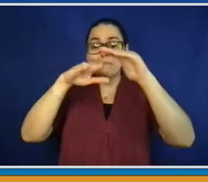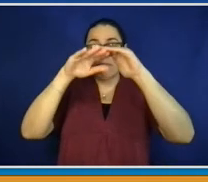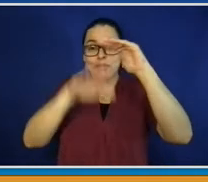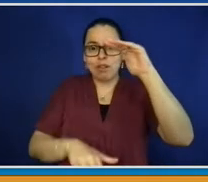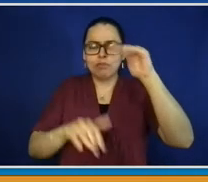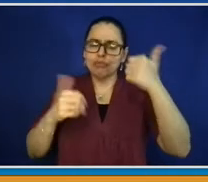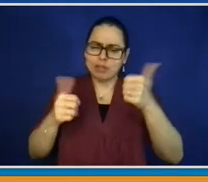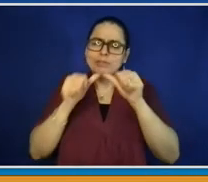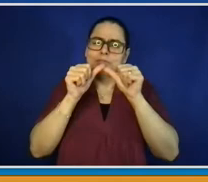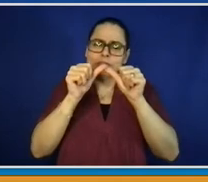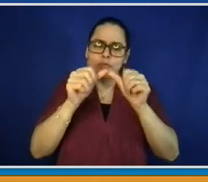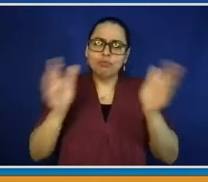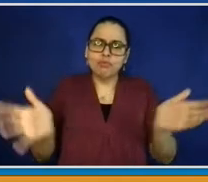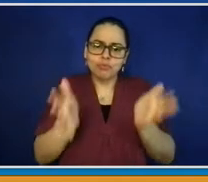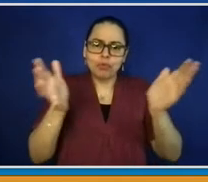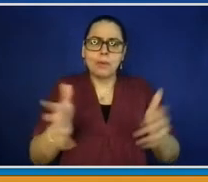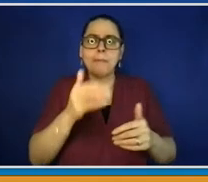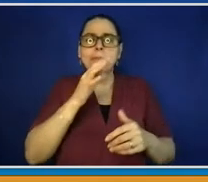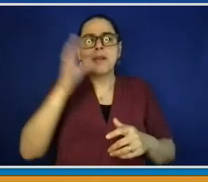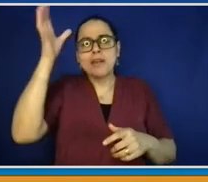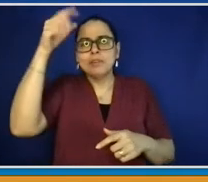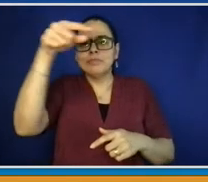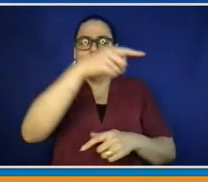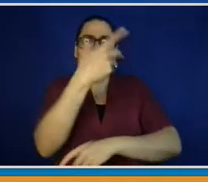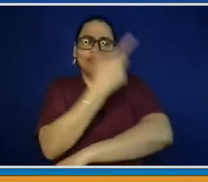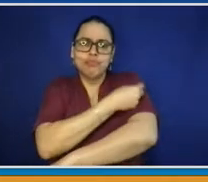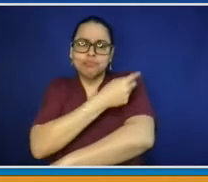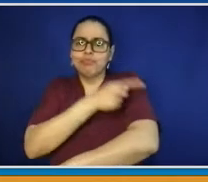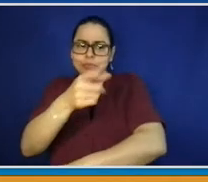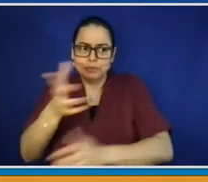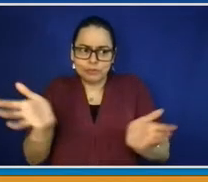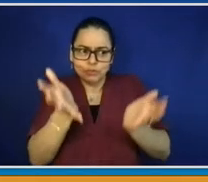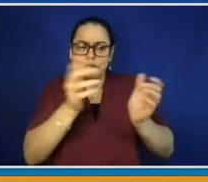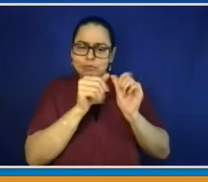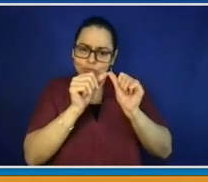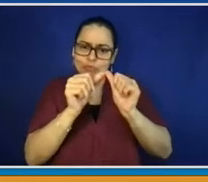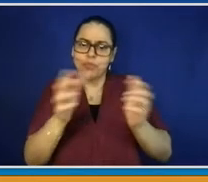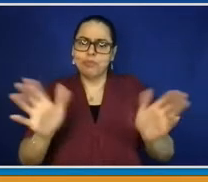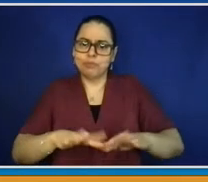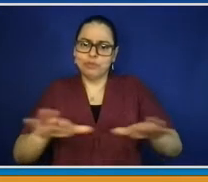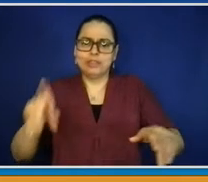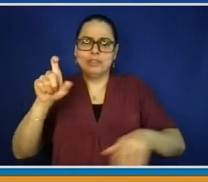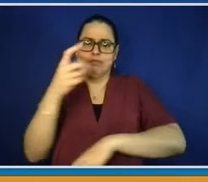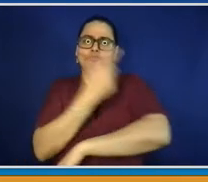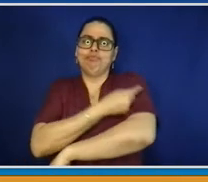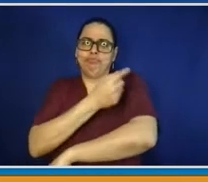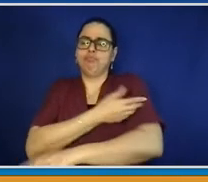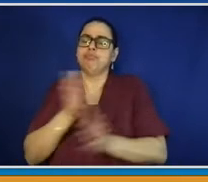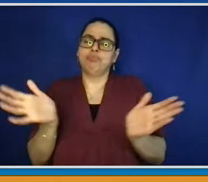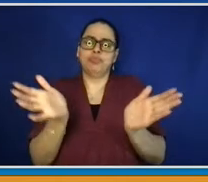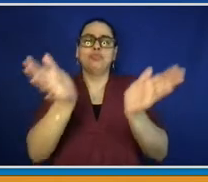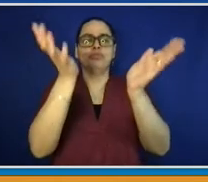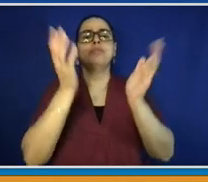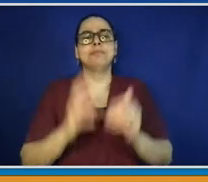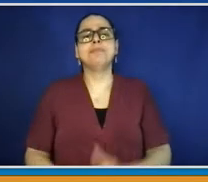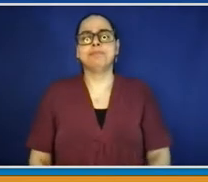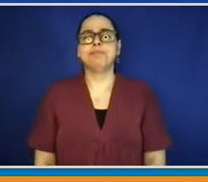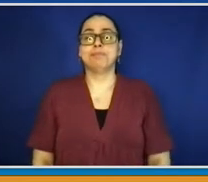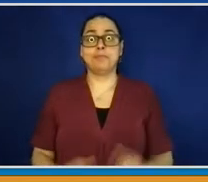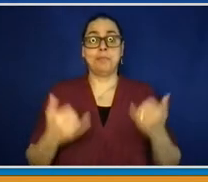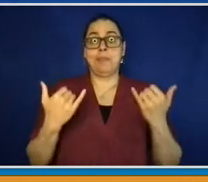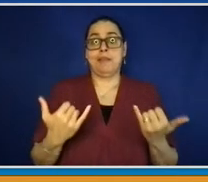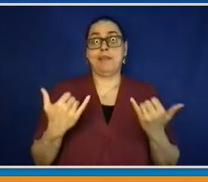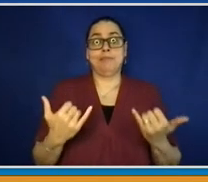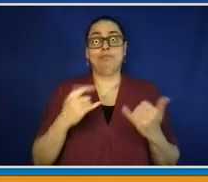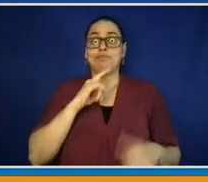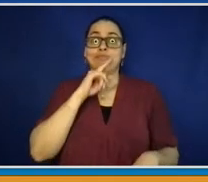June, and the first vaccinations came in January, that we're almost in the middle of June, pardon me, the end of the year, end of the month of June, middle of